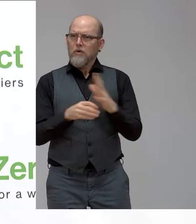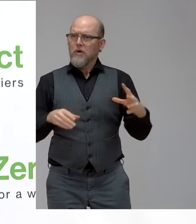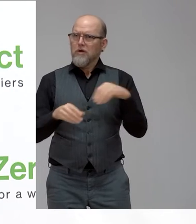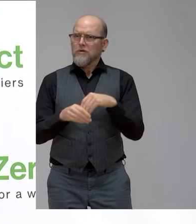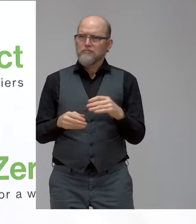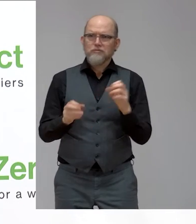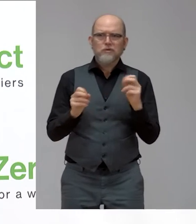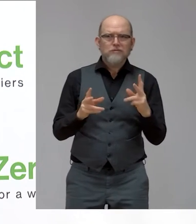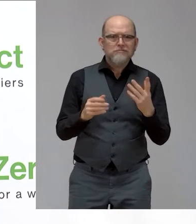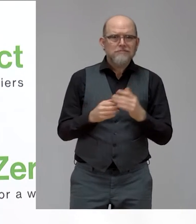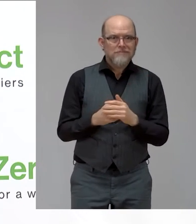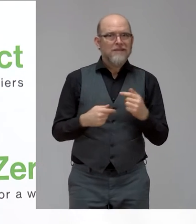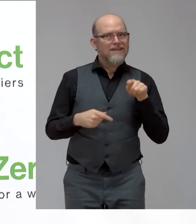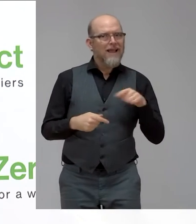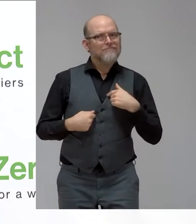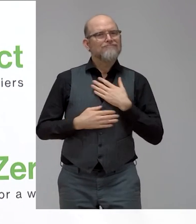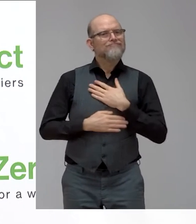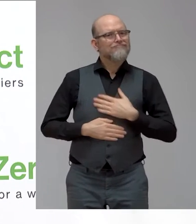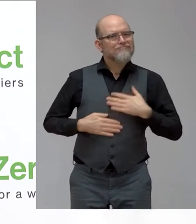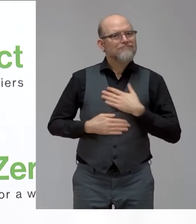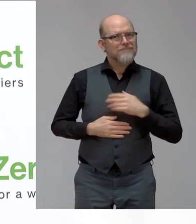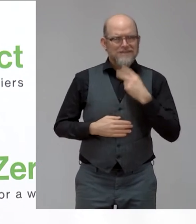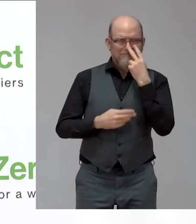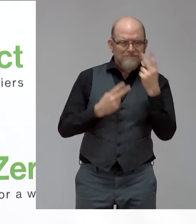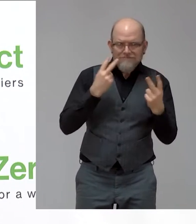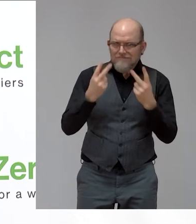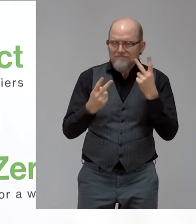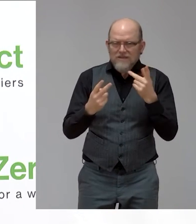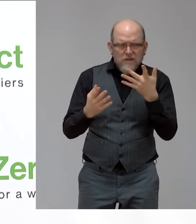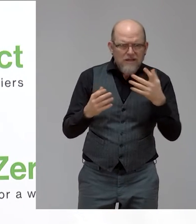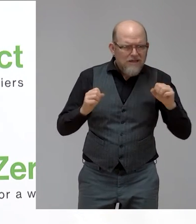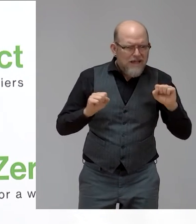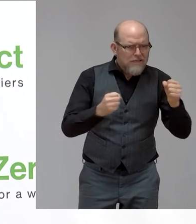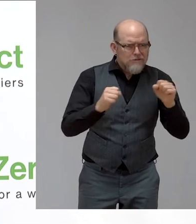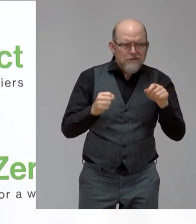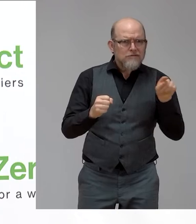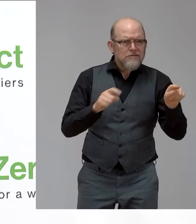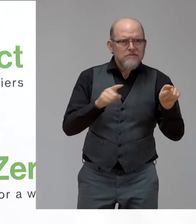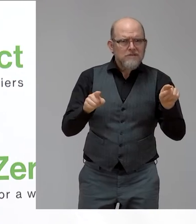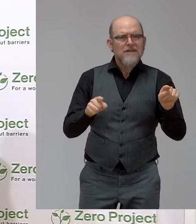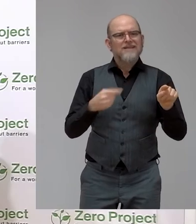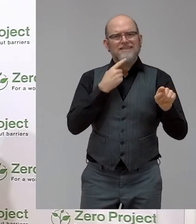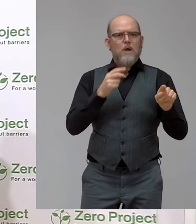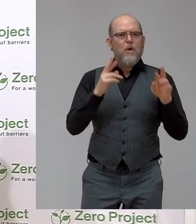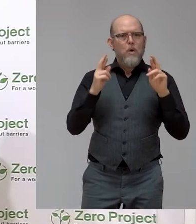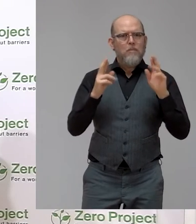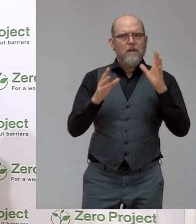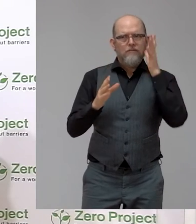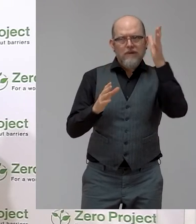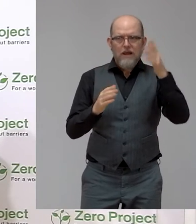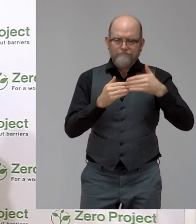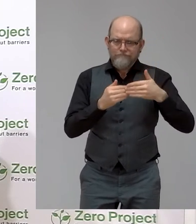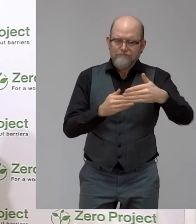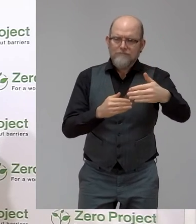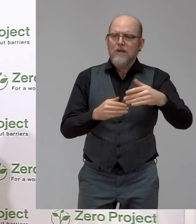happy to see all these initiatives, and I hope that we can also continue to support as many as possible.